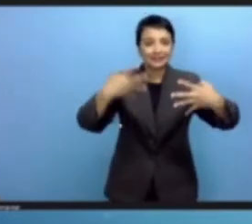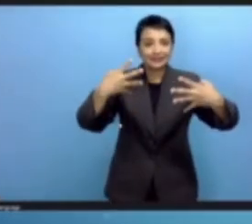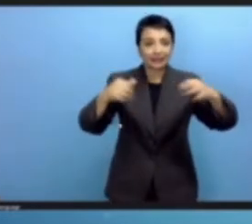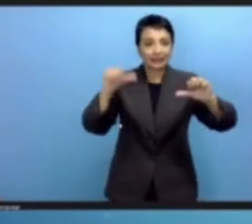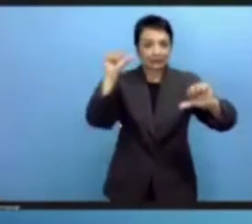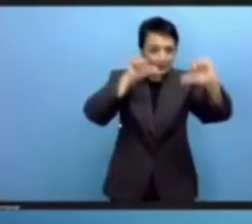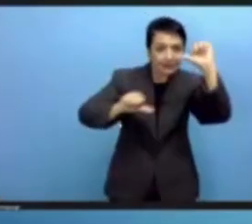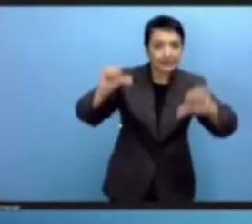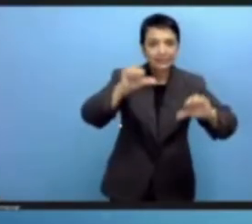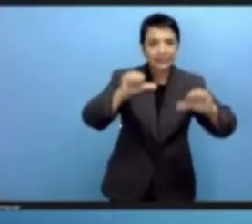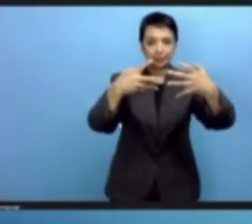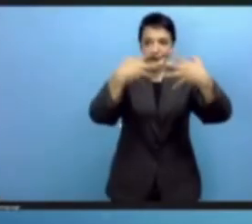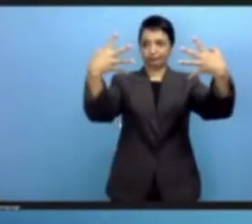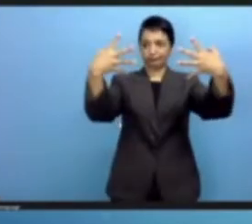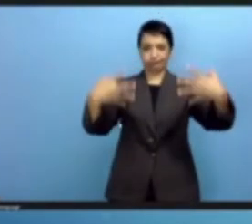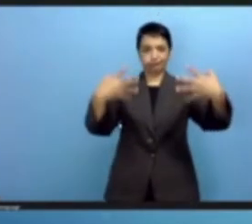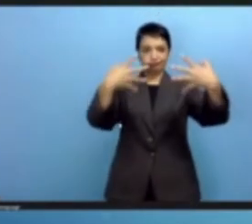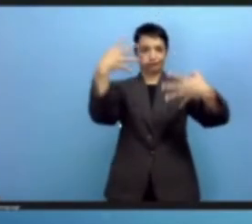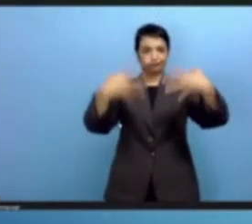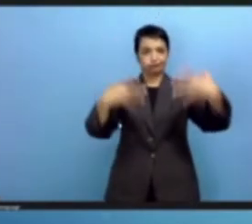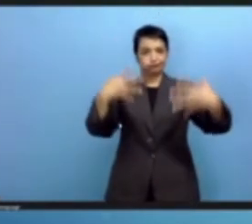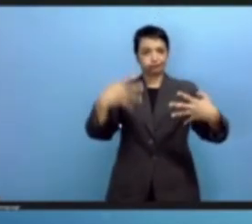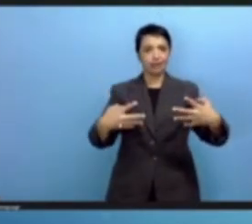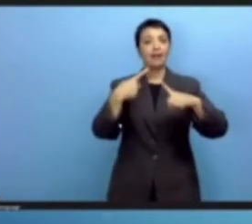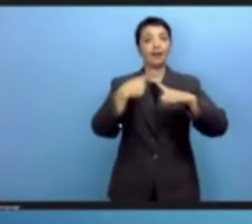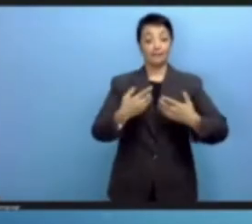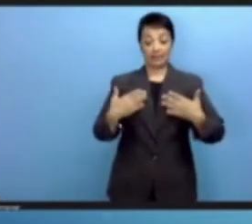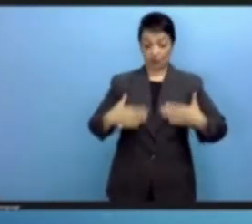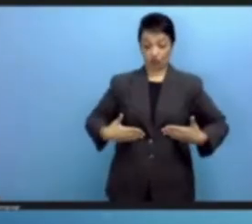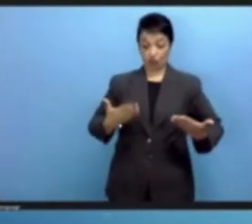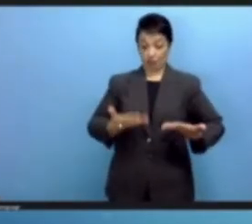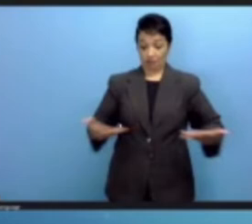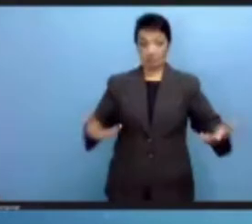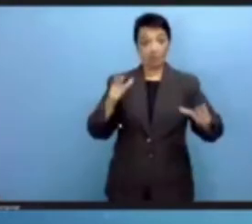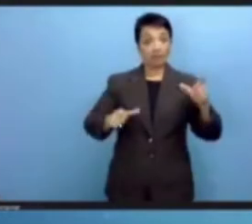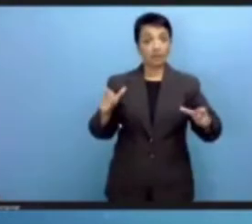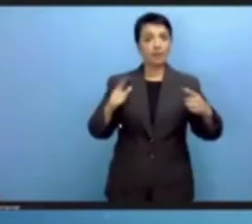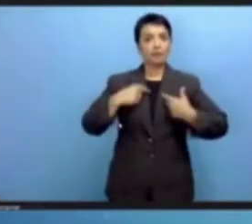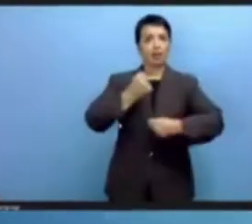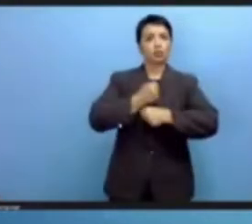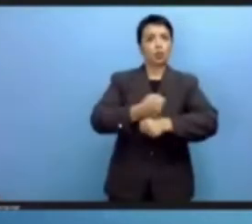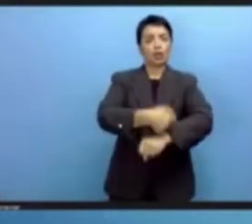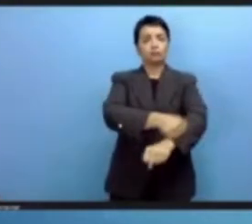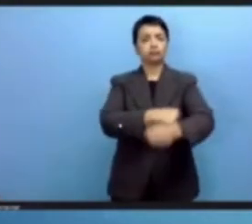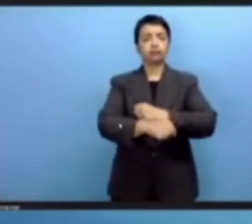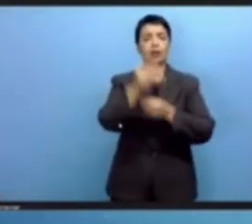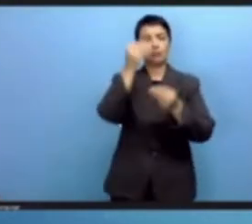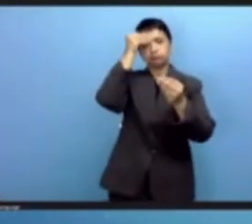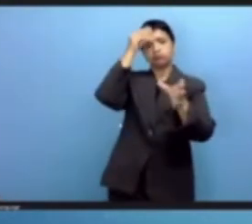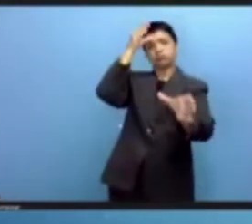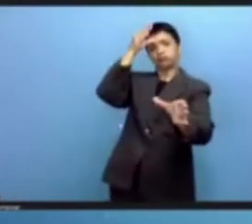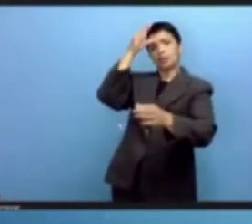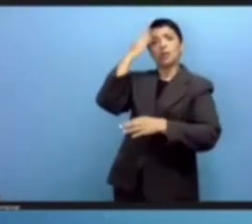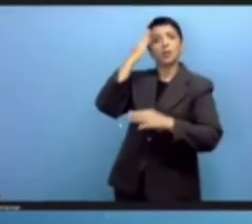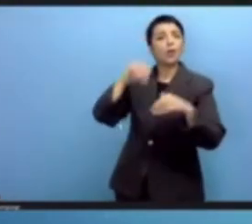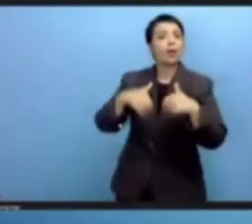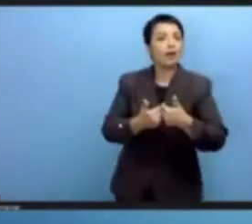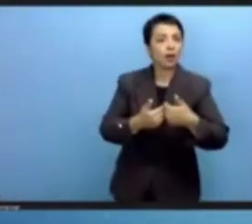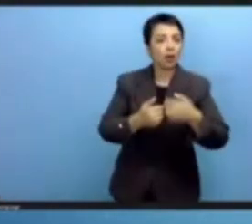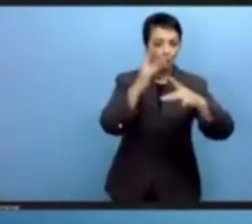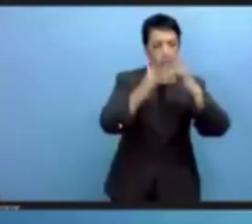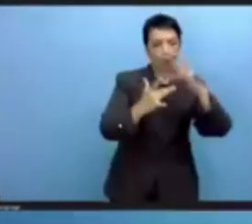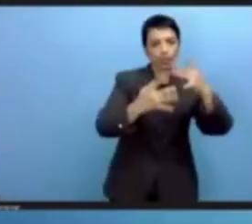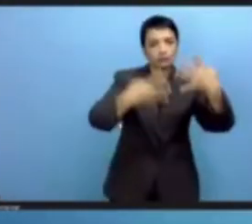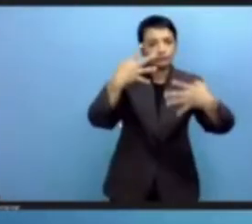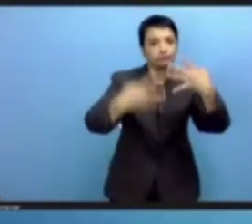human resource around data, especially human resource at the junction of digital and other domains, agriculture